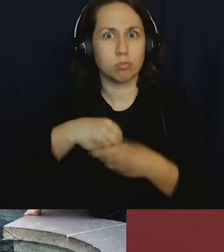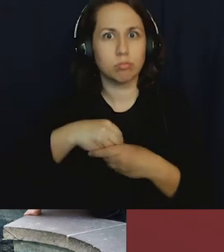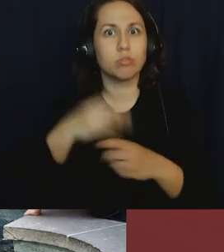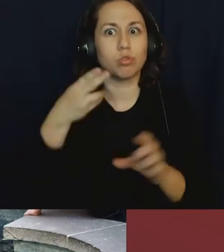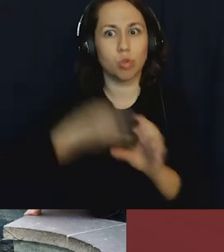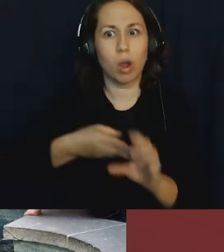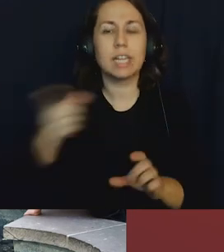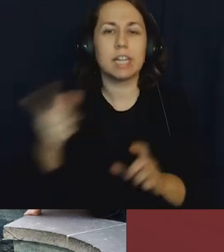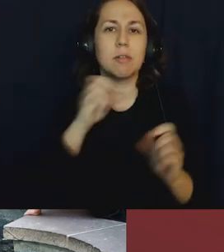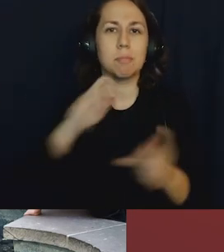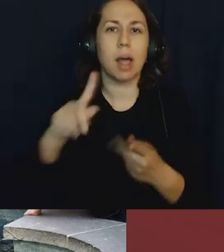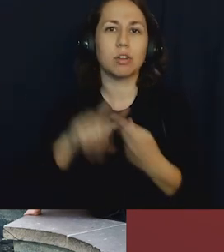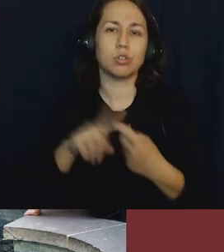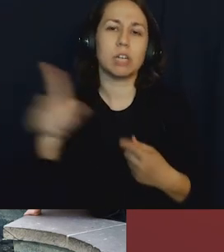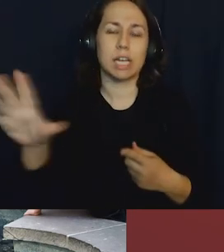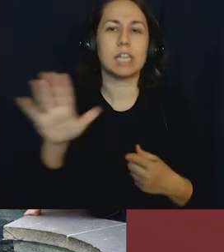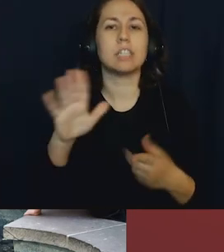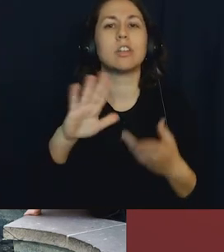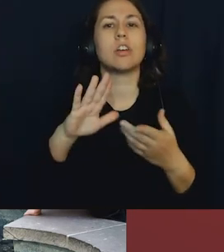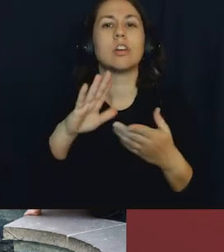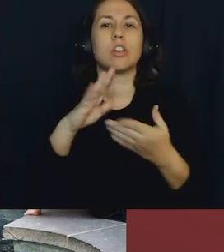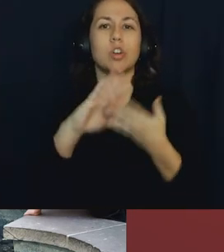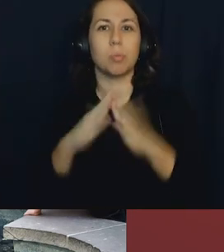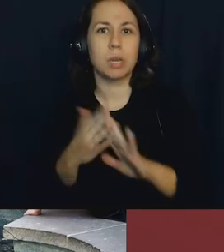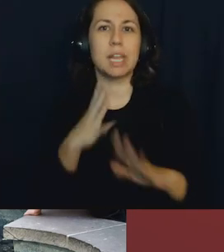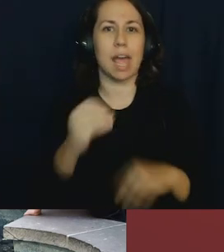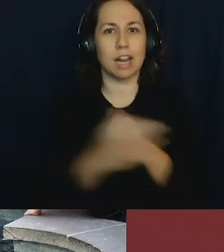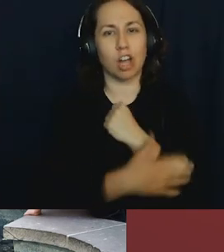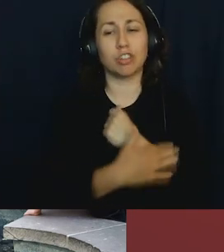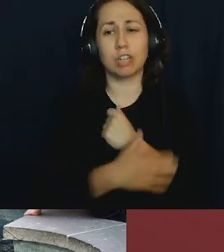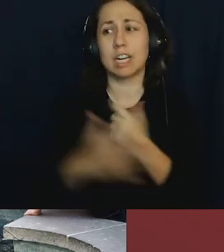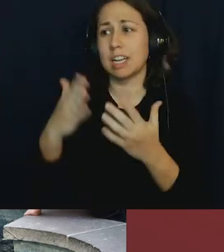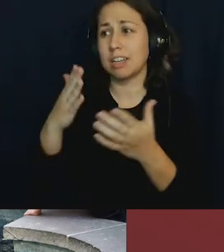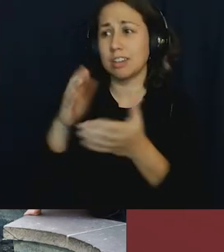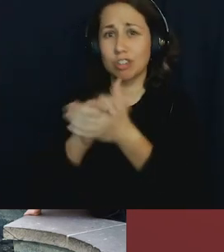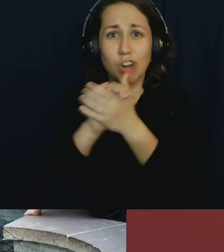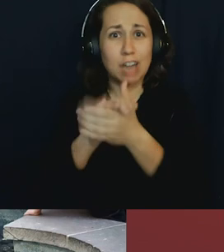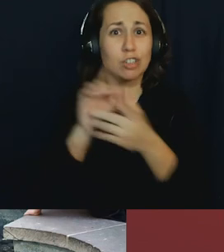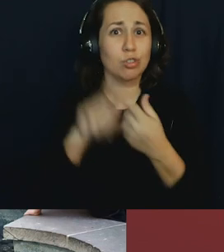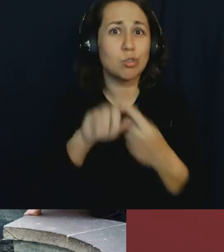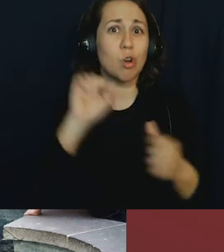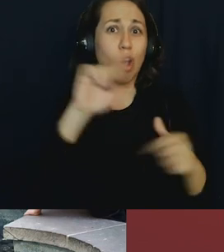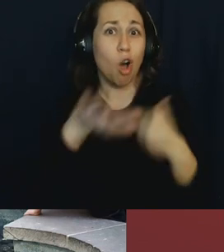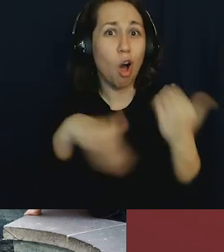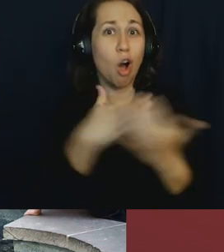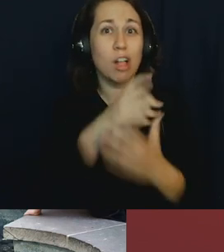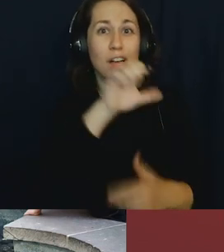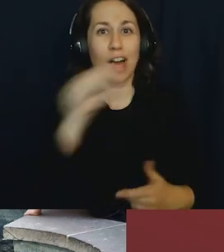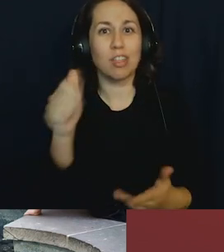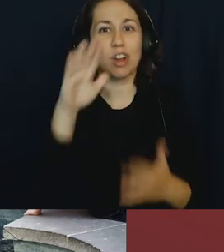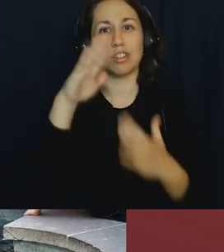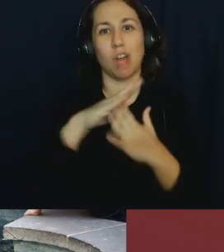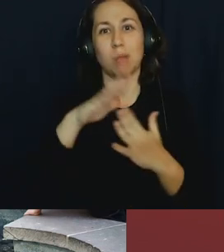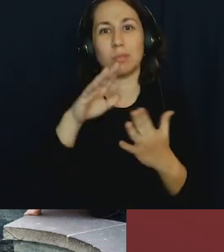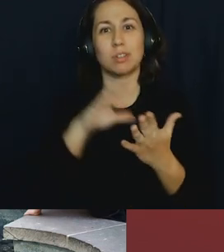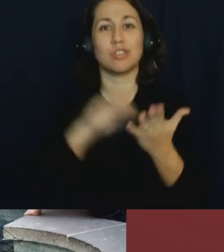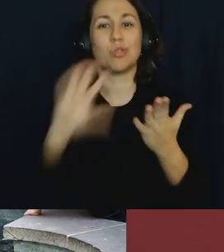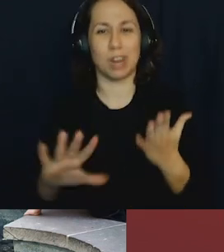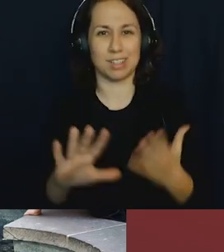that he can give back to his community and his country. Thank you Santa Ana Unified and congratulations to all the other top scholars. you much joining us.